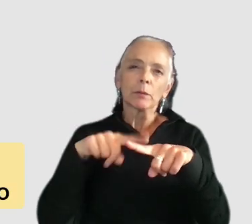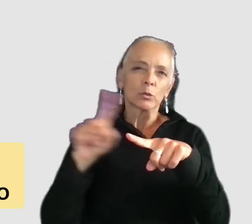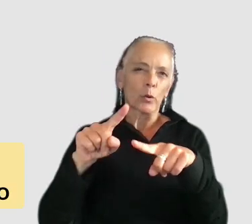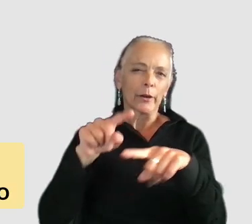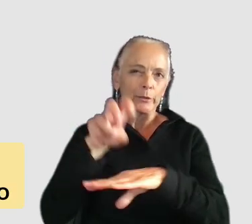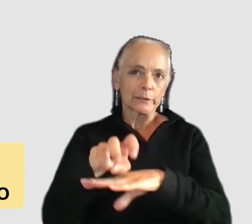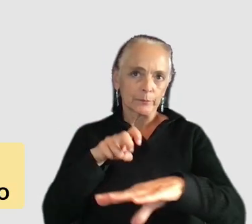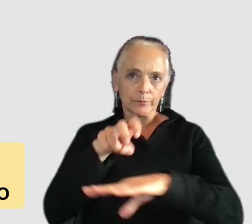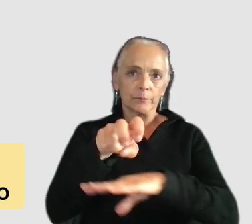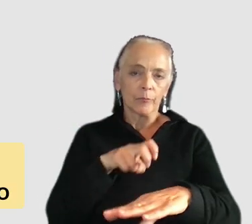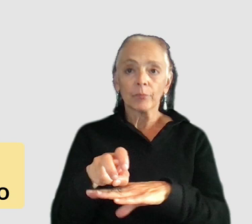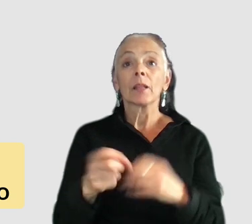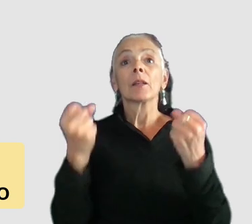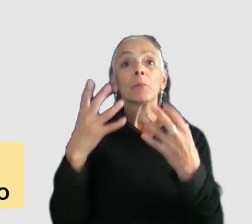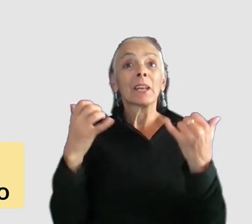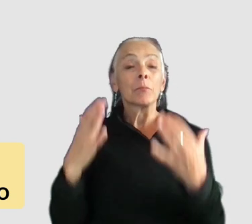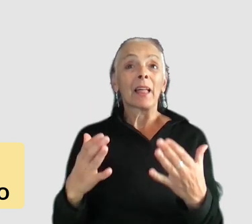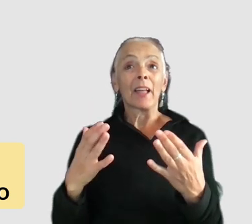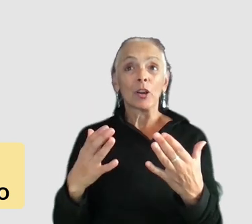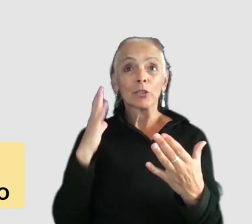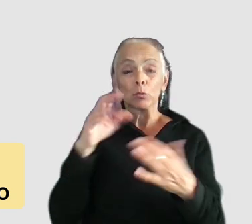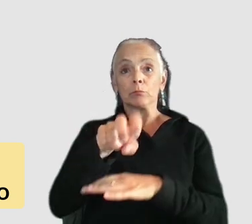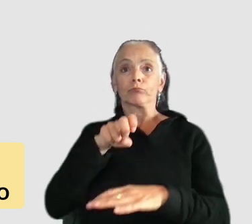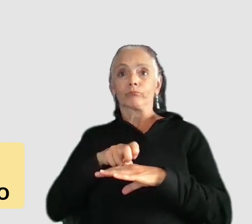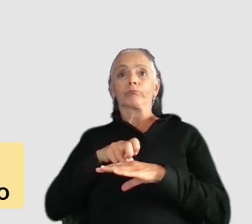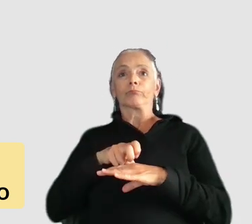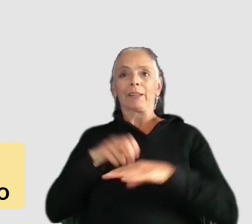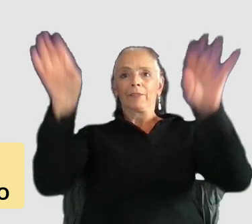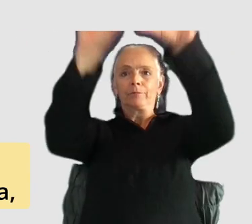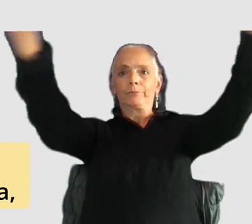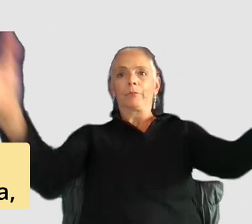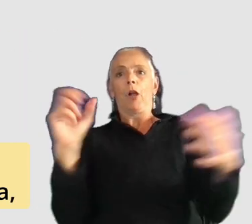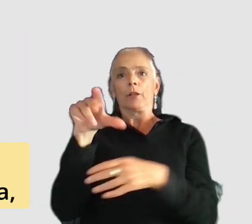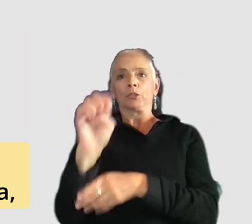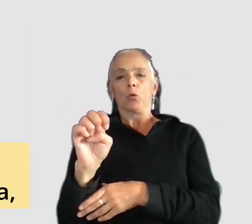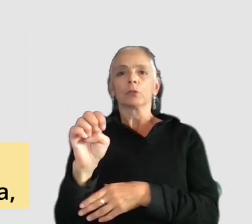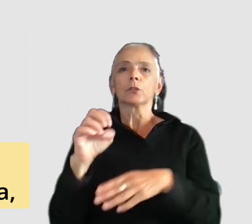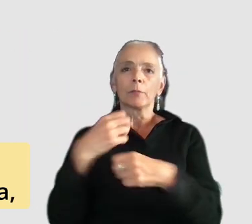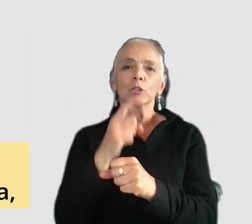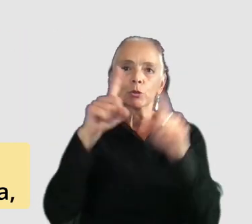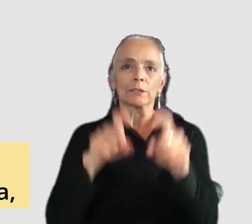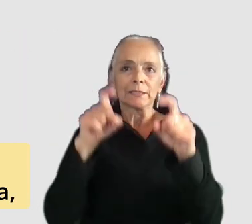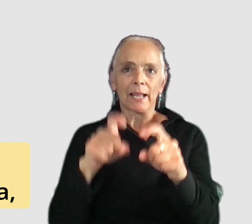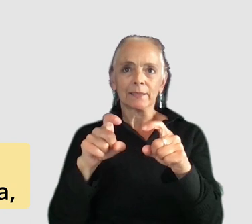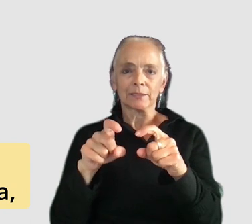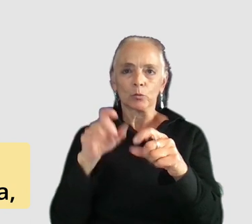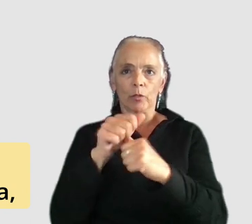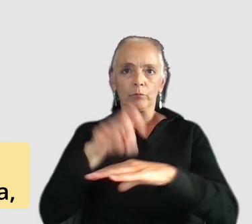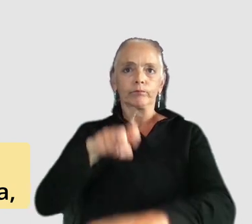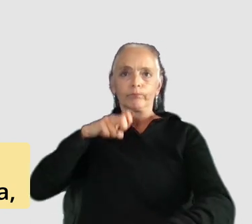lots of players especially console players will be a significant distance away on their sofa so be sure to test in those scenarios if you can